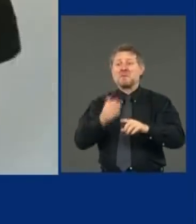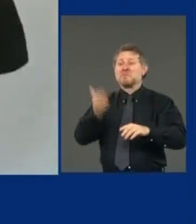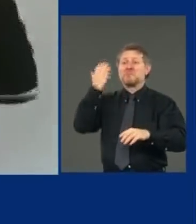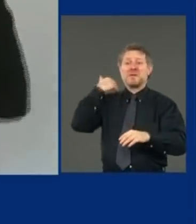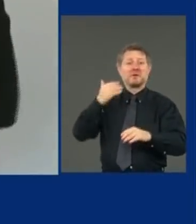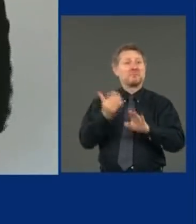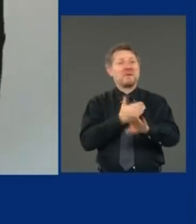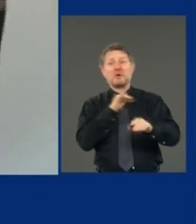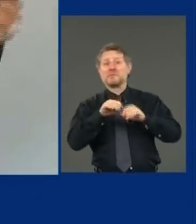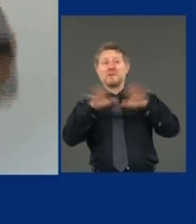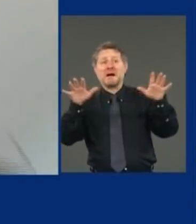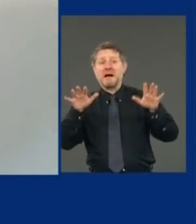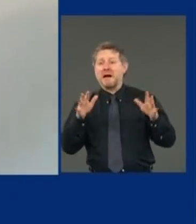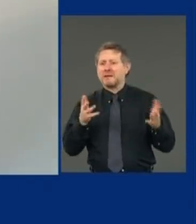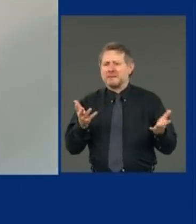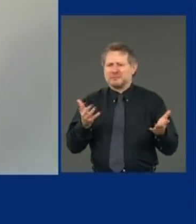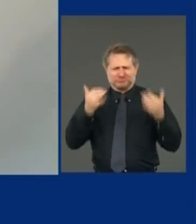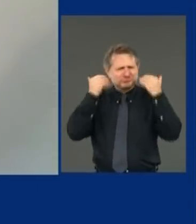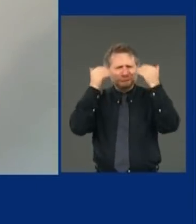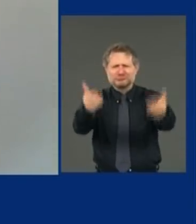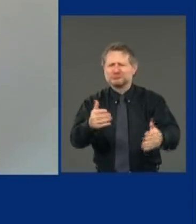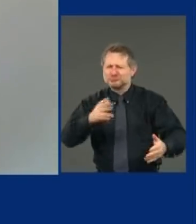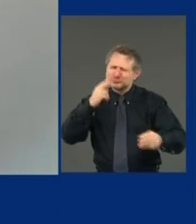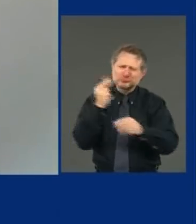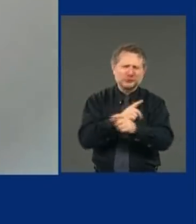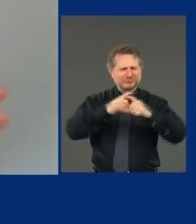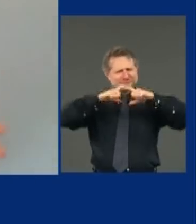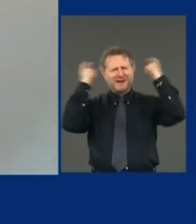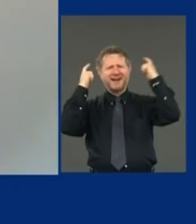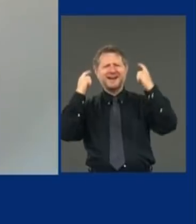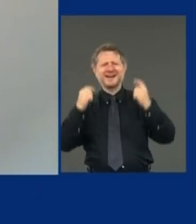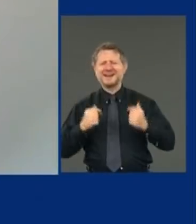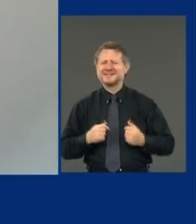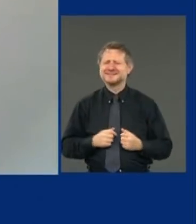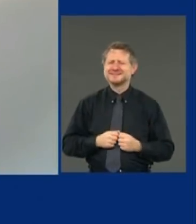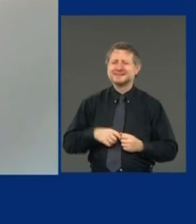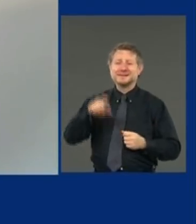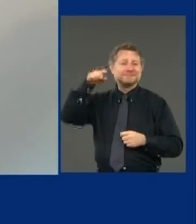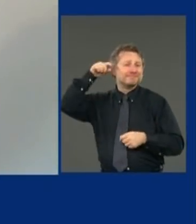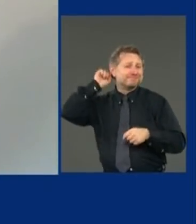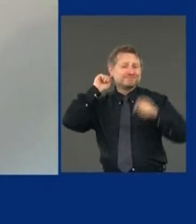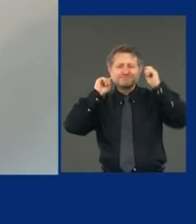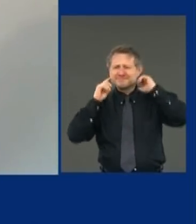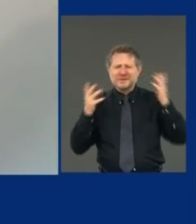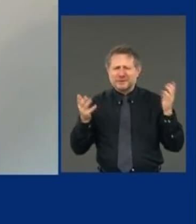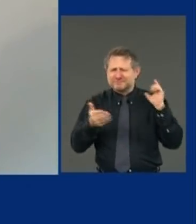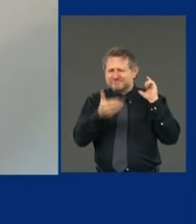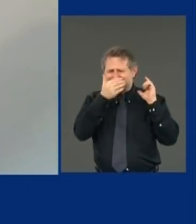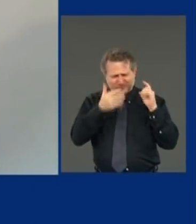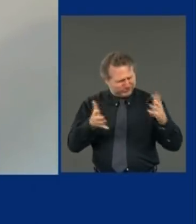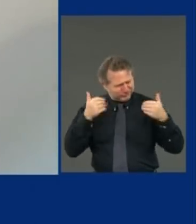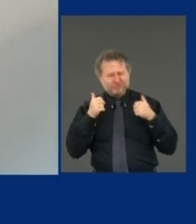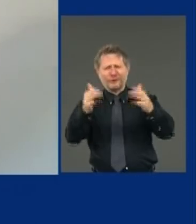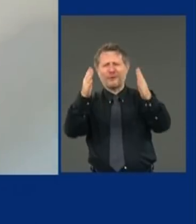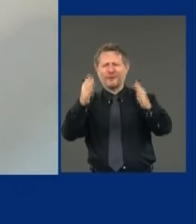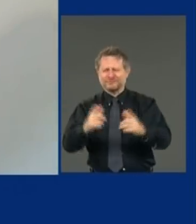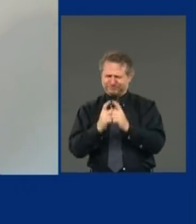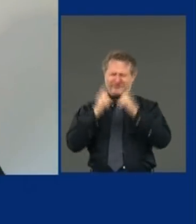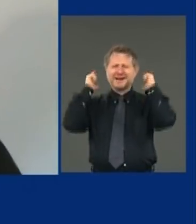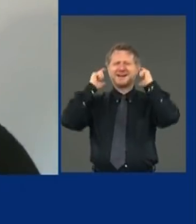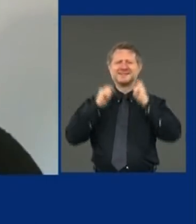Masks, put one on not too tight Ear, ear, nose, mouth Keep on wearing your mask